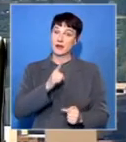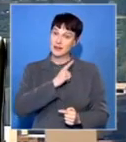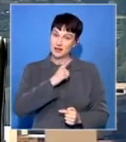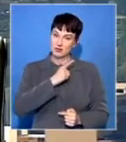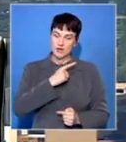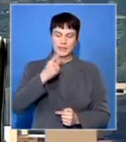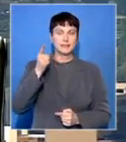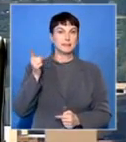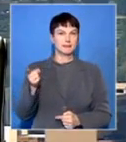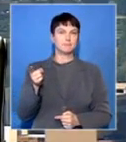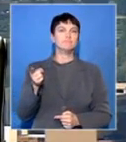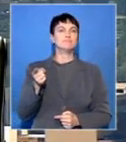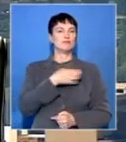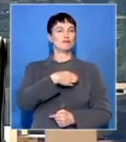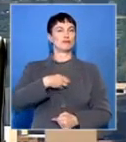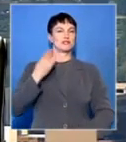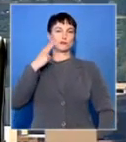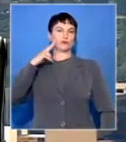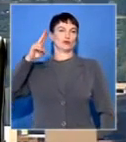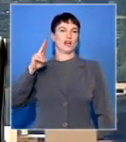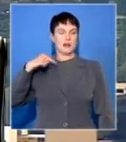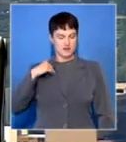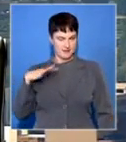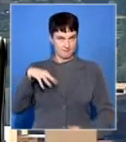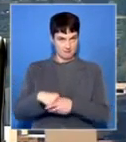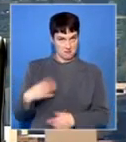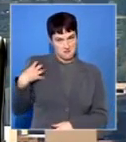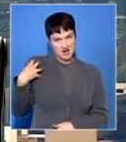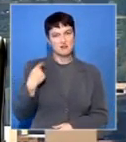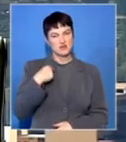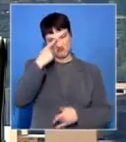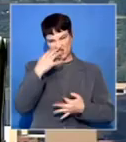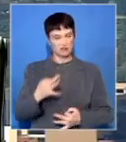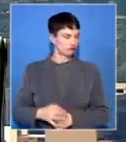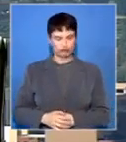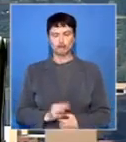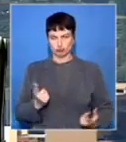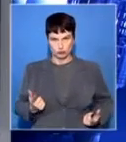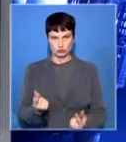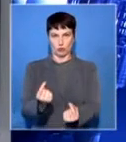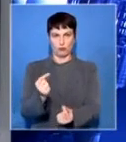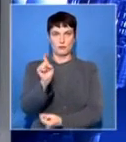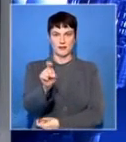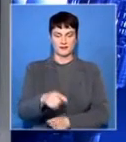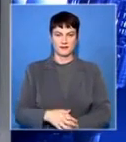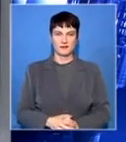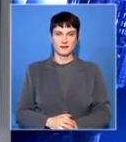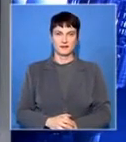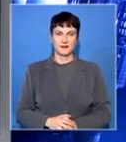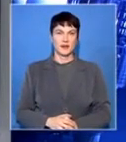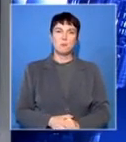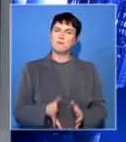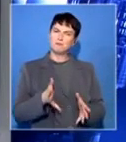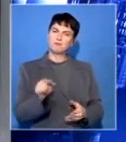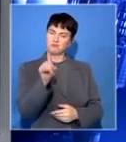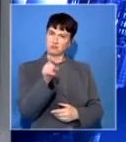swearing-in, to take the bull by the horns on the spot. What could the future hold in terms